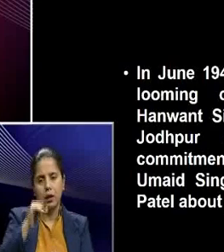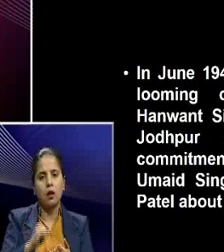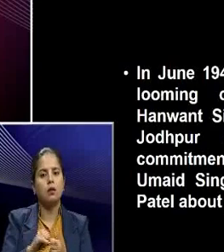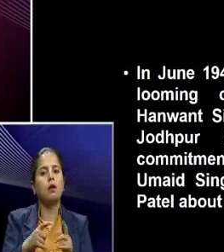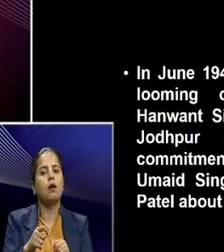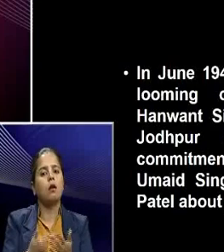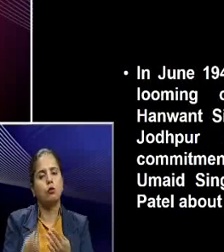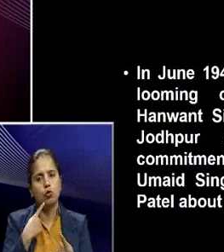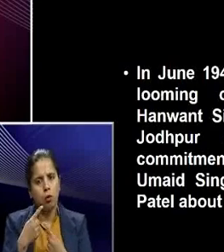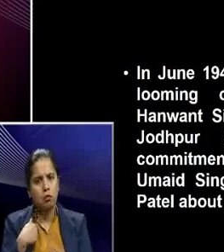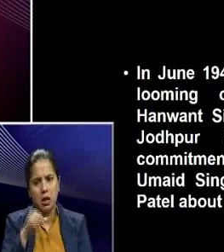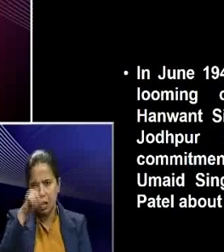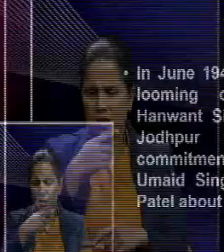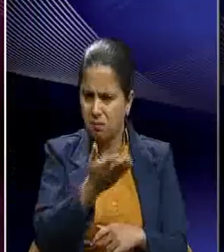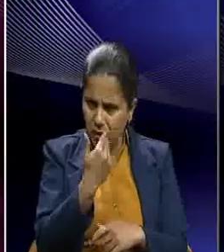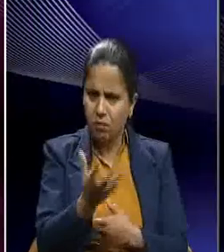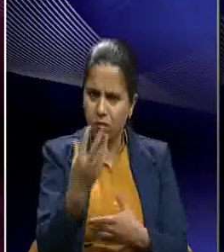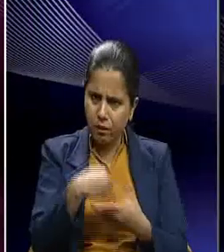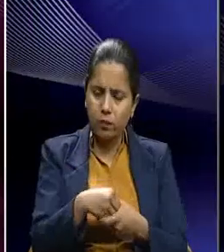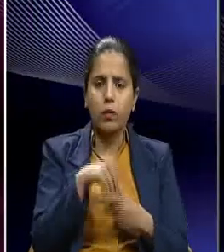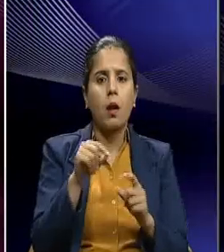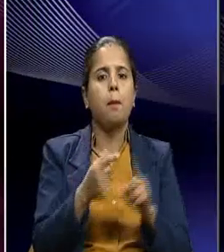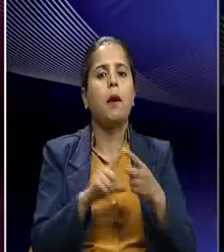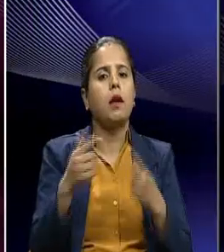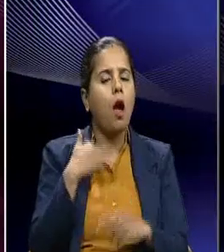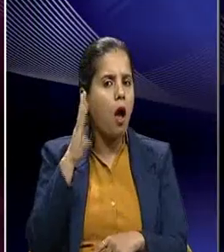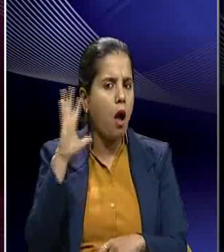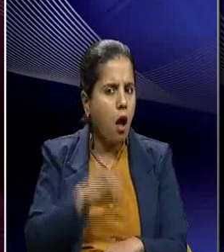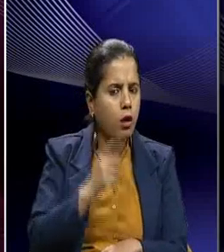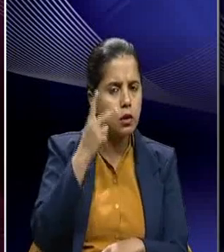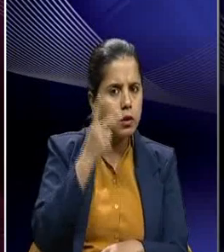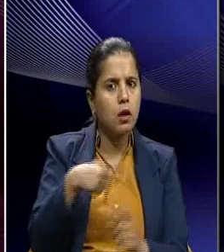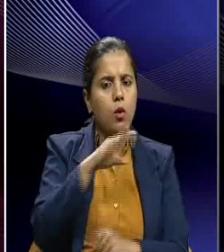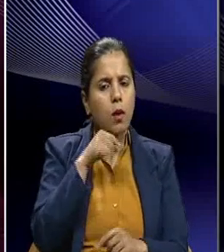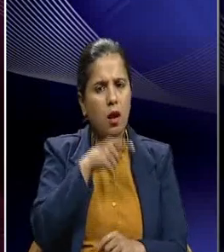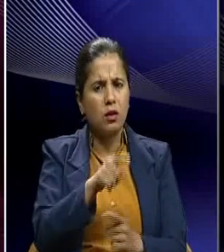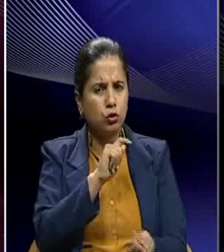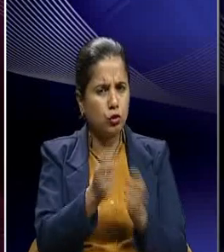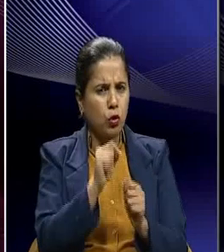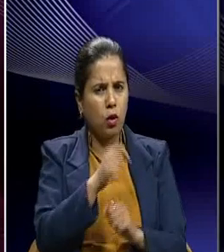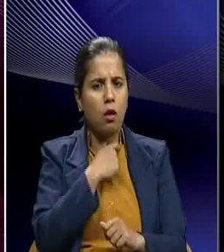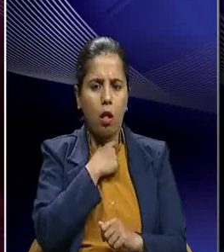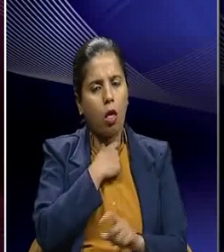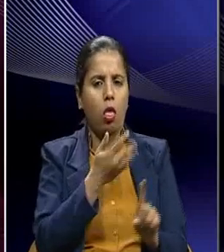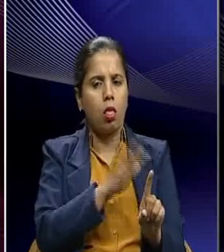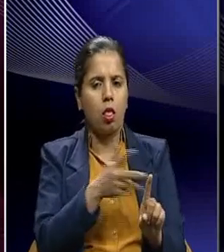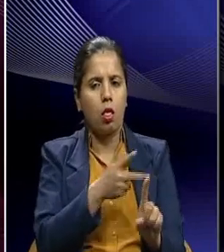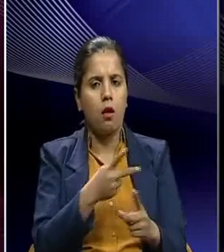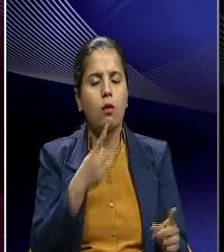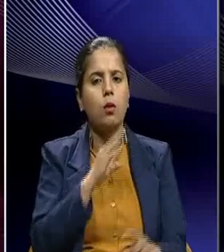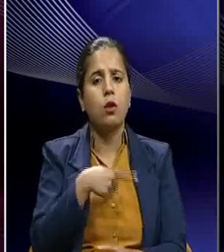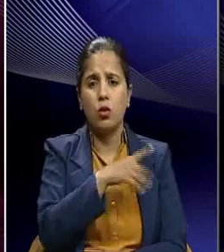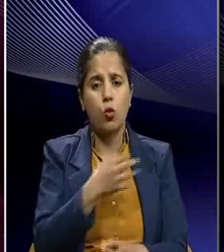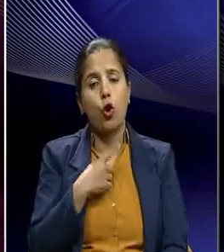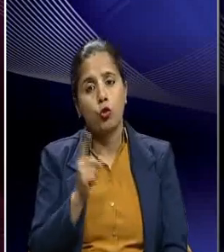joining India. So, Patel came to know about this that he was faltering in his promise and he wanted